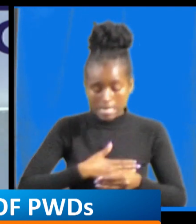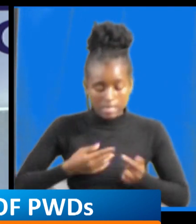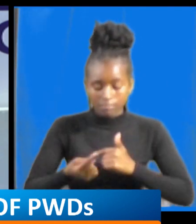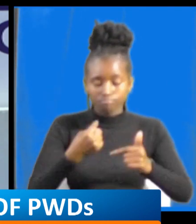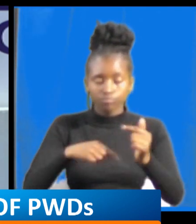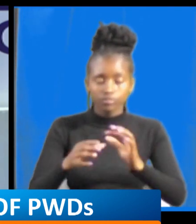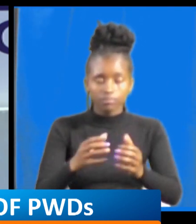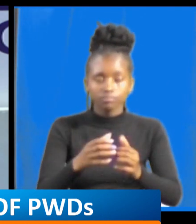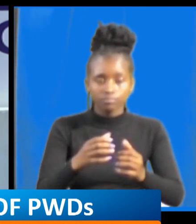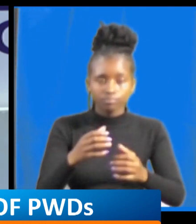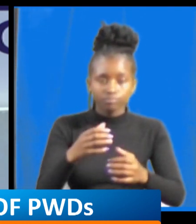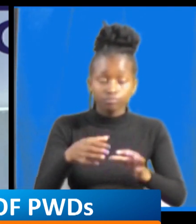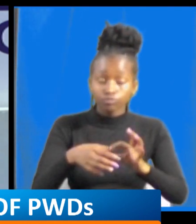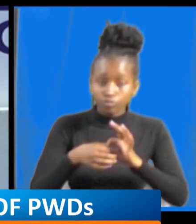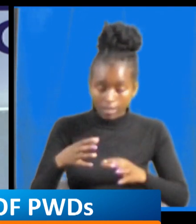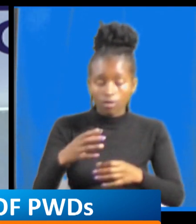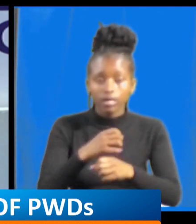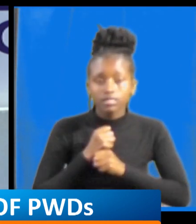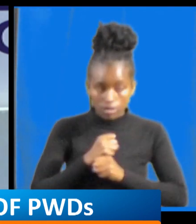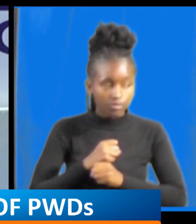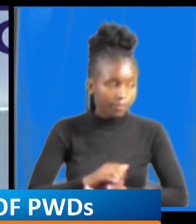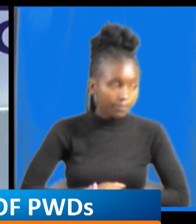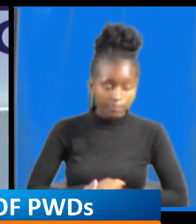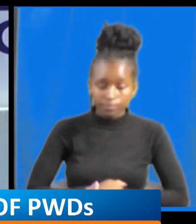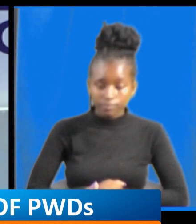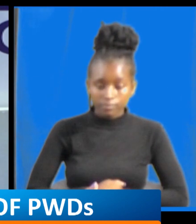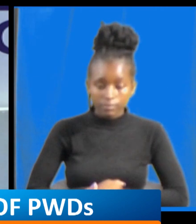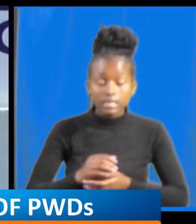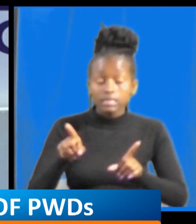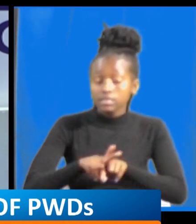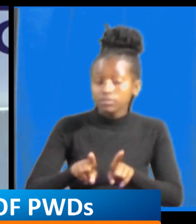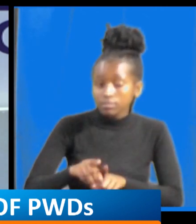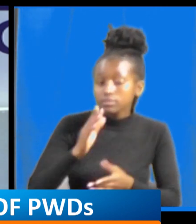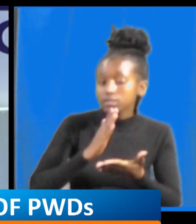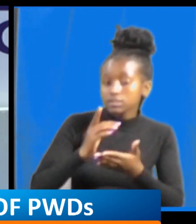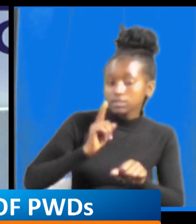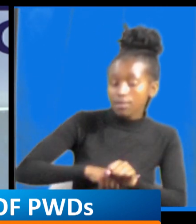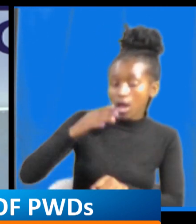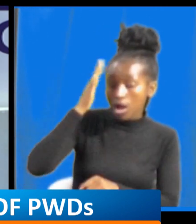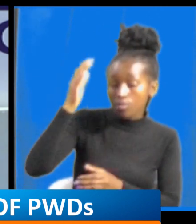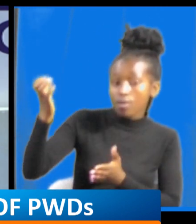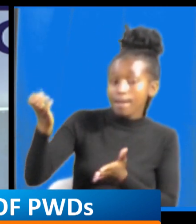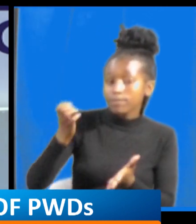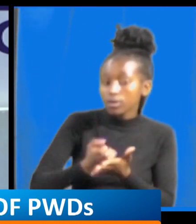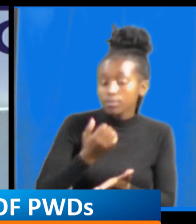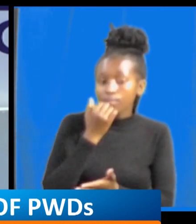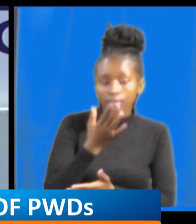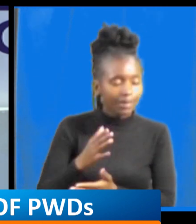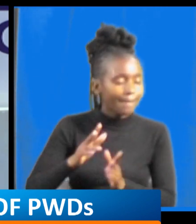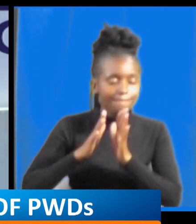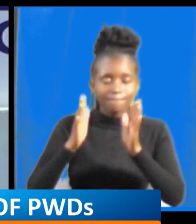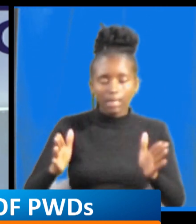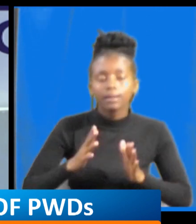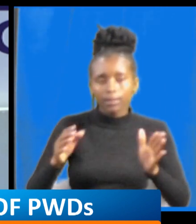yeah and of course uh unemployment is a big issue and of course it can really hit